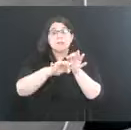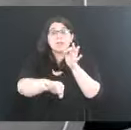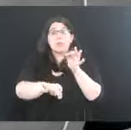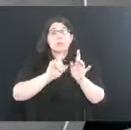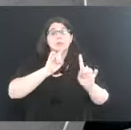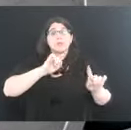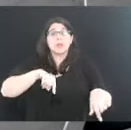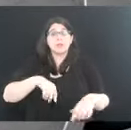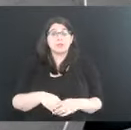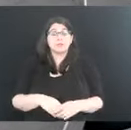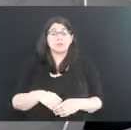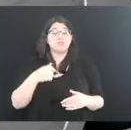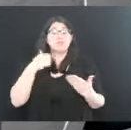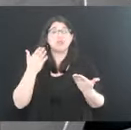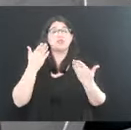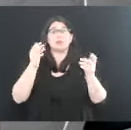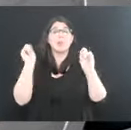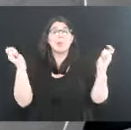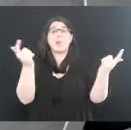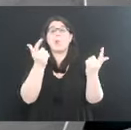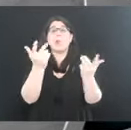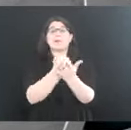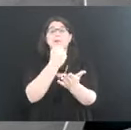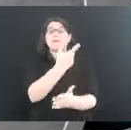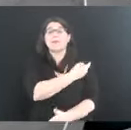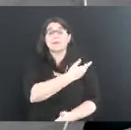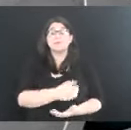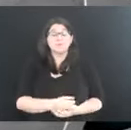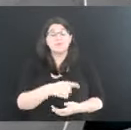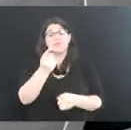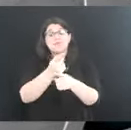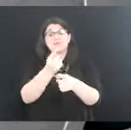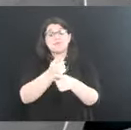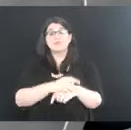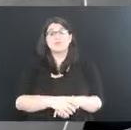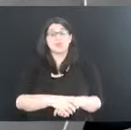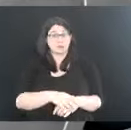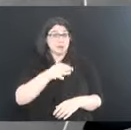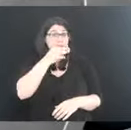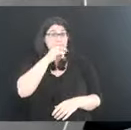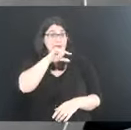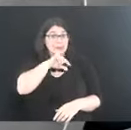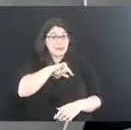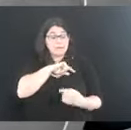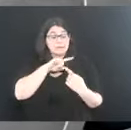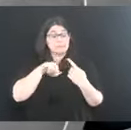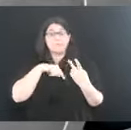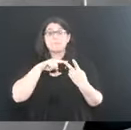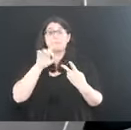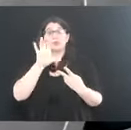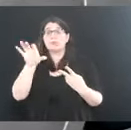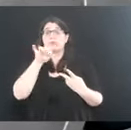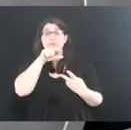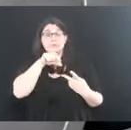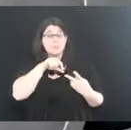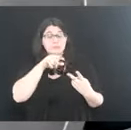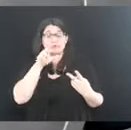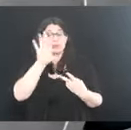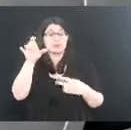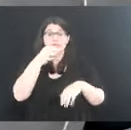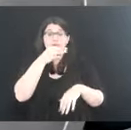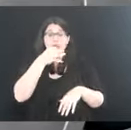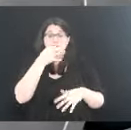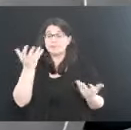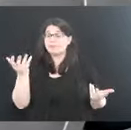that. I would recommend everyone get the vaccines and you're absolutely right. With Thanksgiving coming up and Christmas and people getting together,